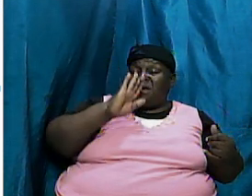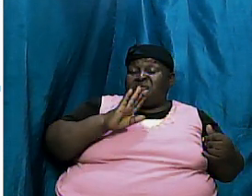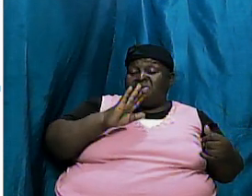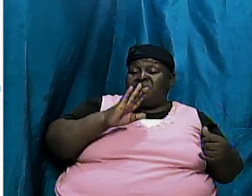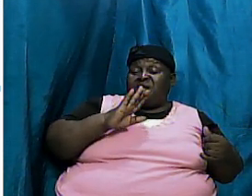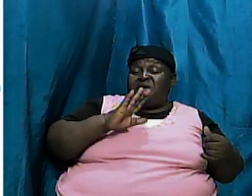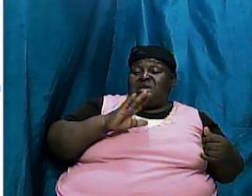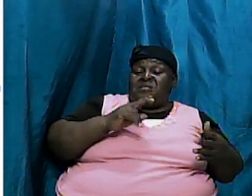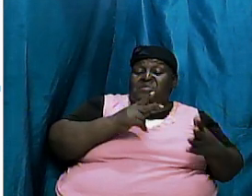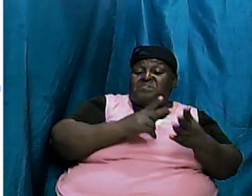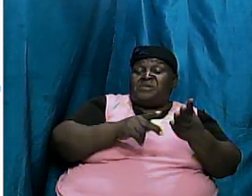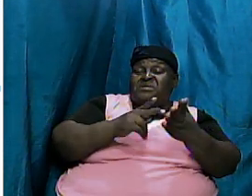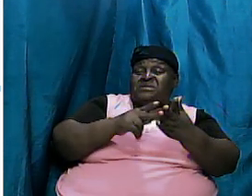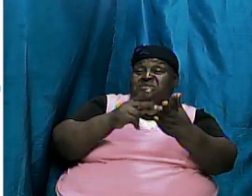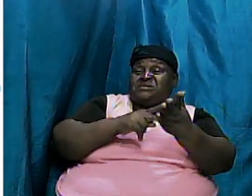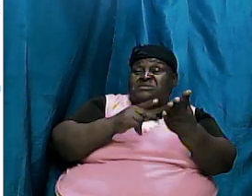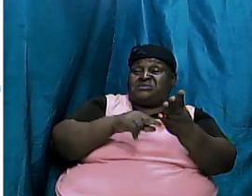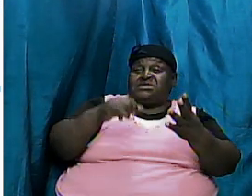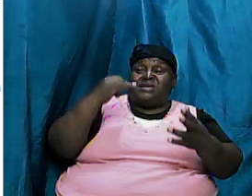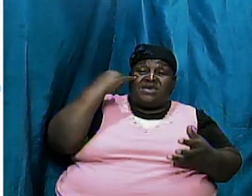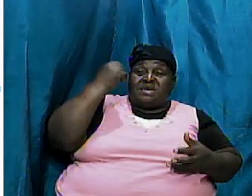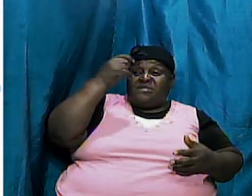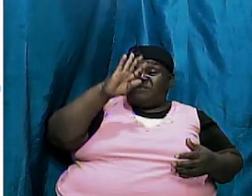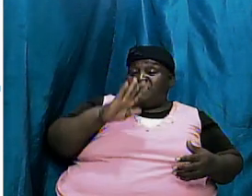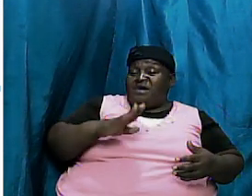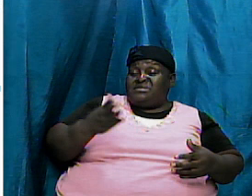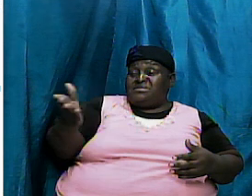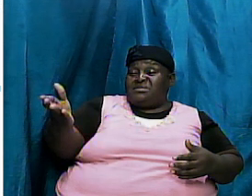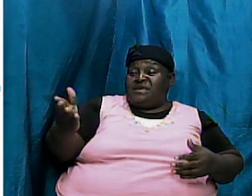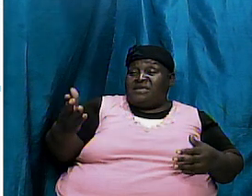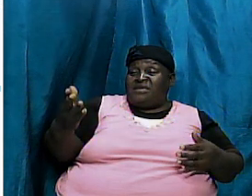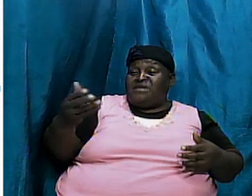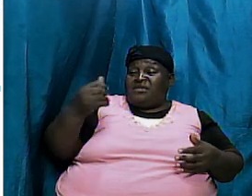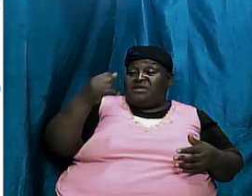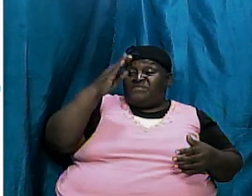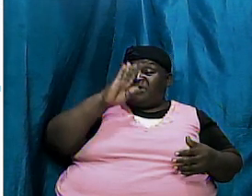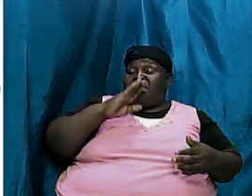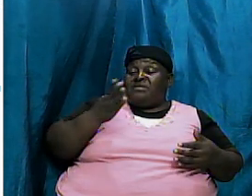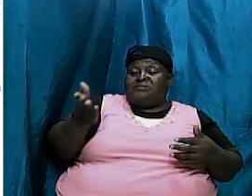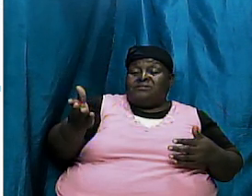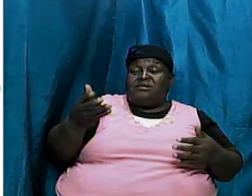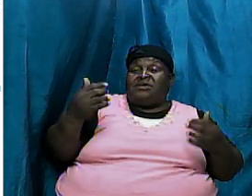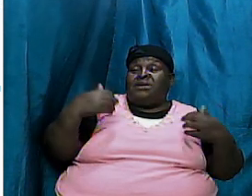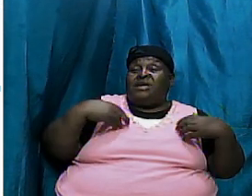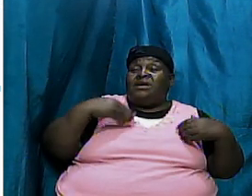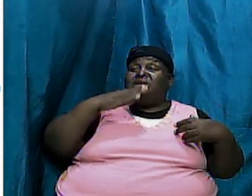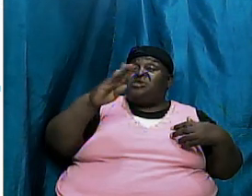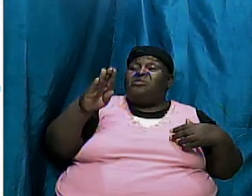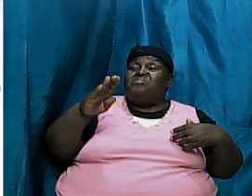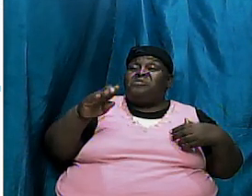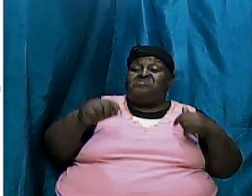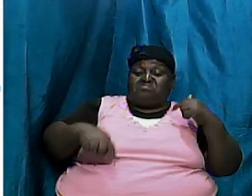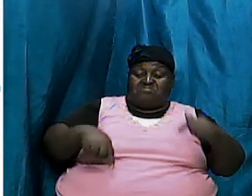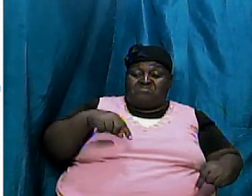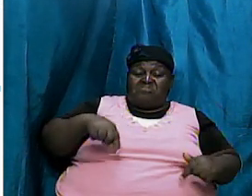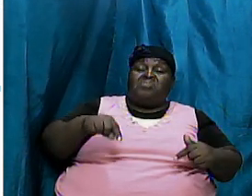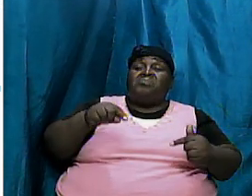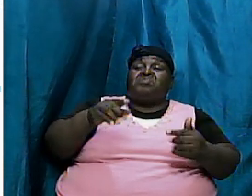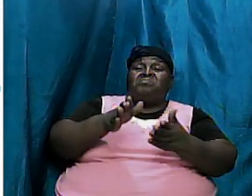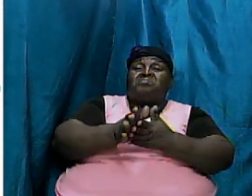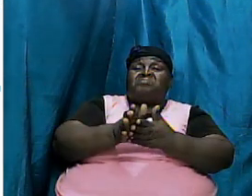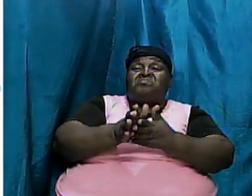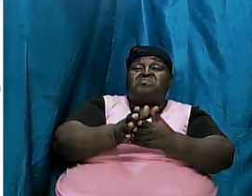they believe that if God is there there have to be some footprint some particle